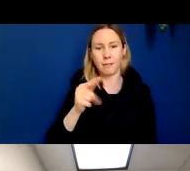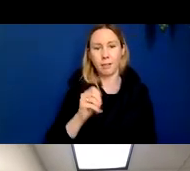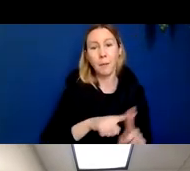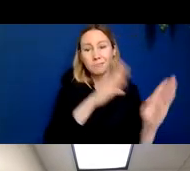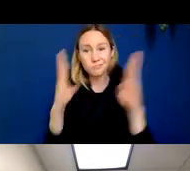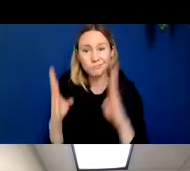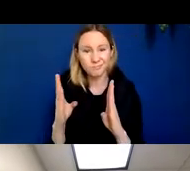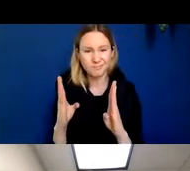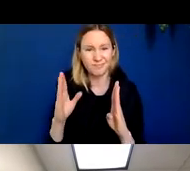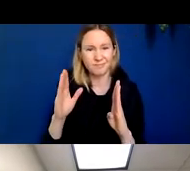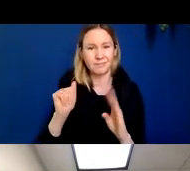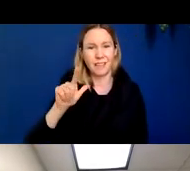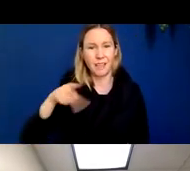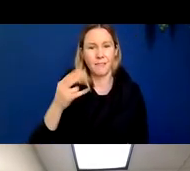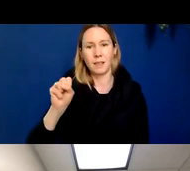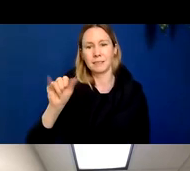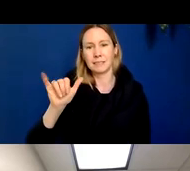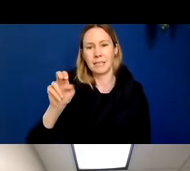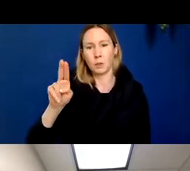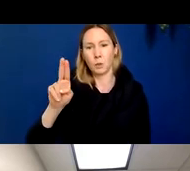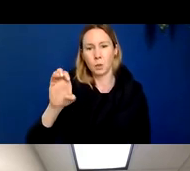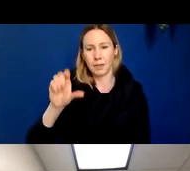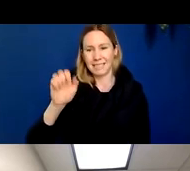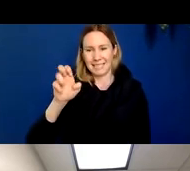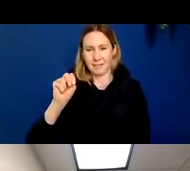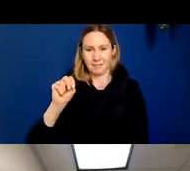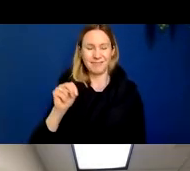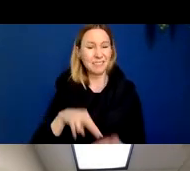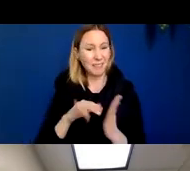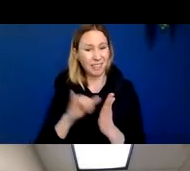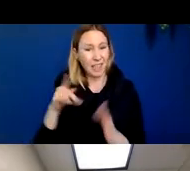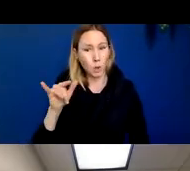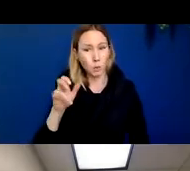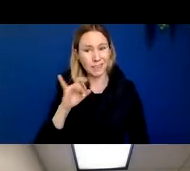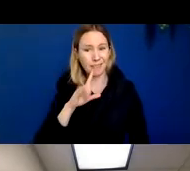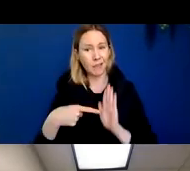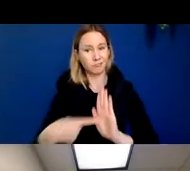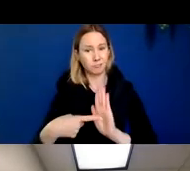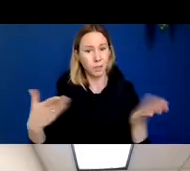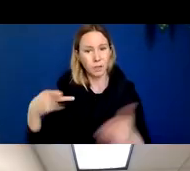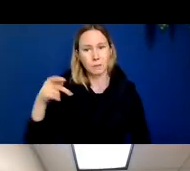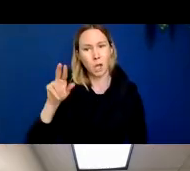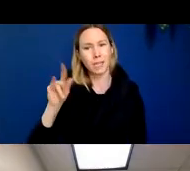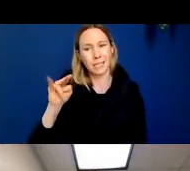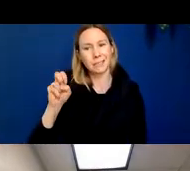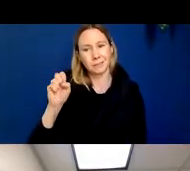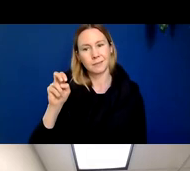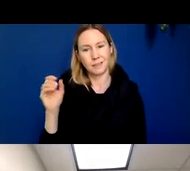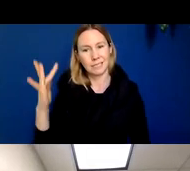an alpha-synuclein type of protein, which is the protein that characterizes Parkinson's disease, right? And